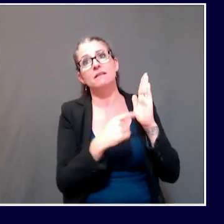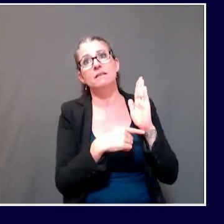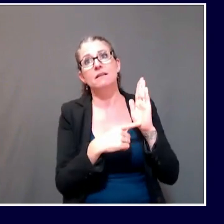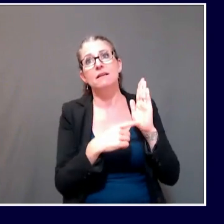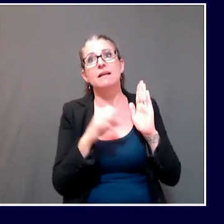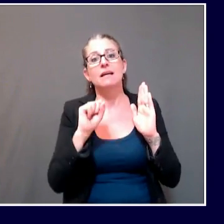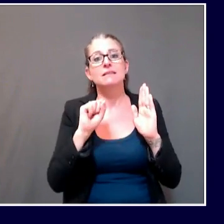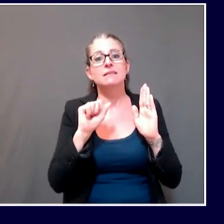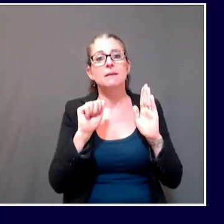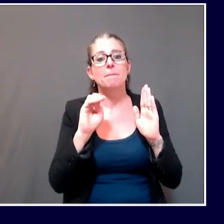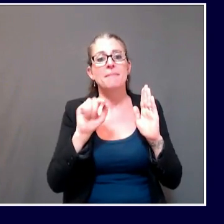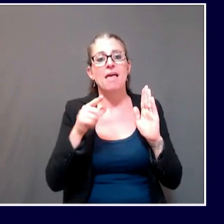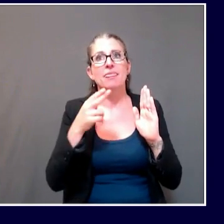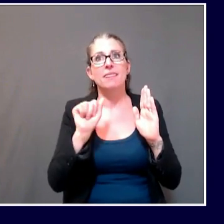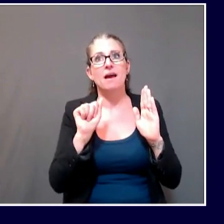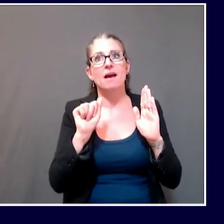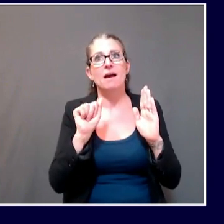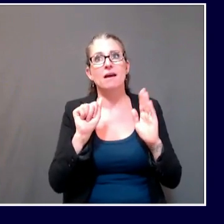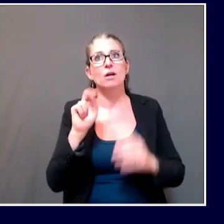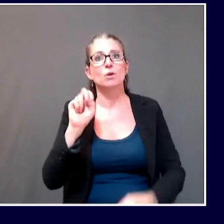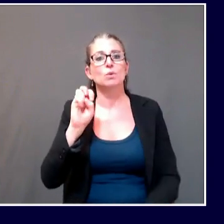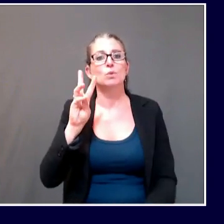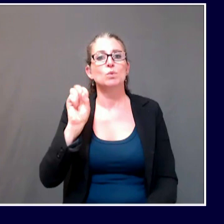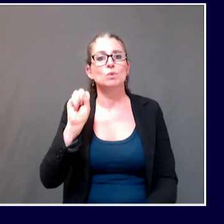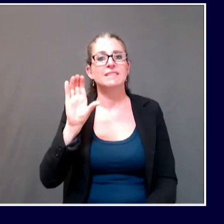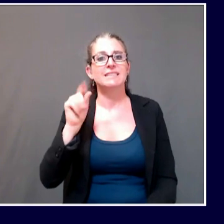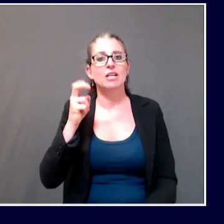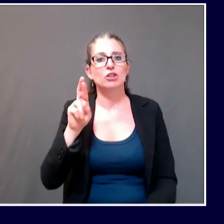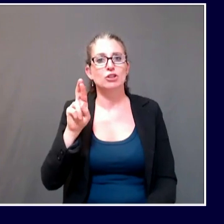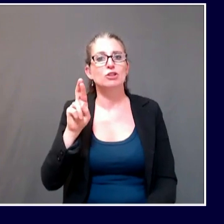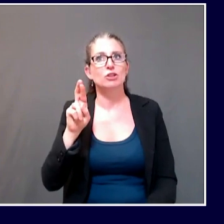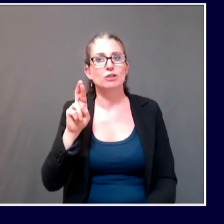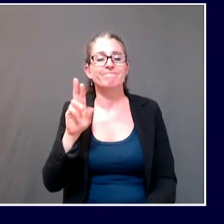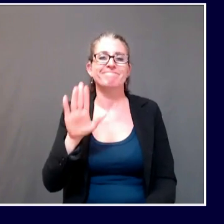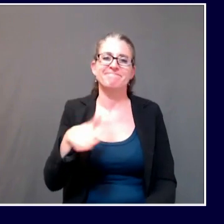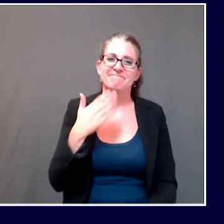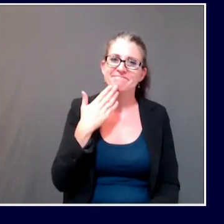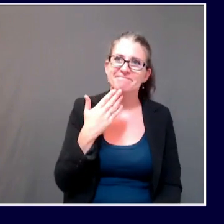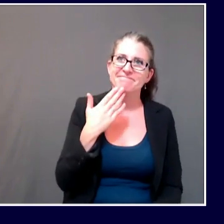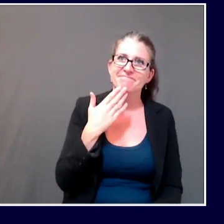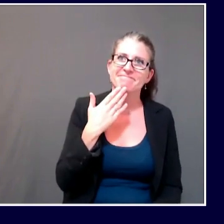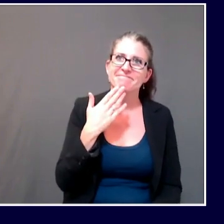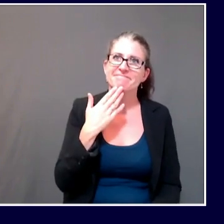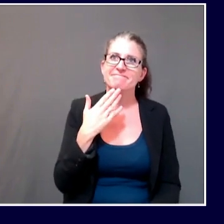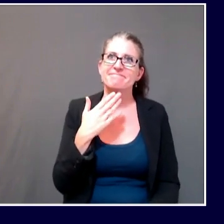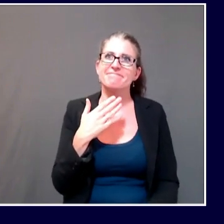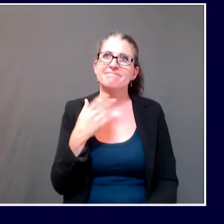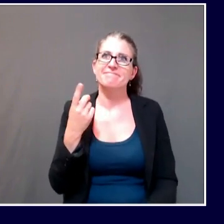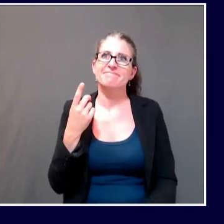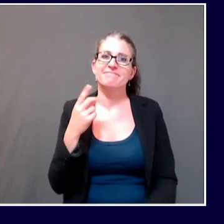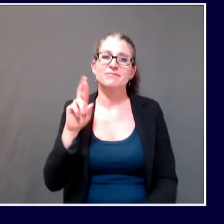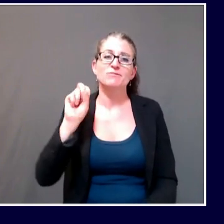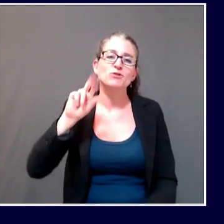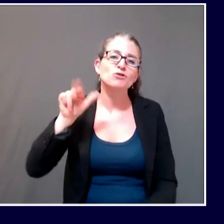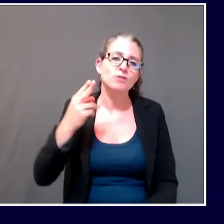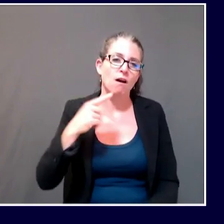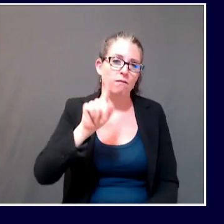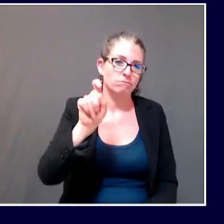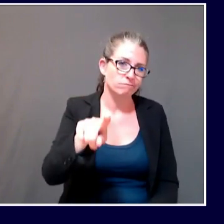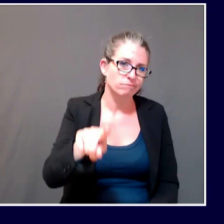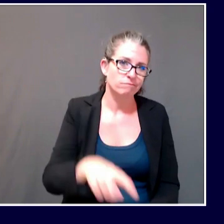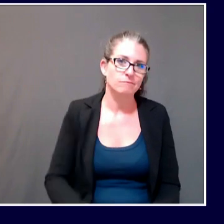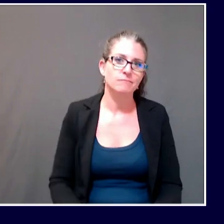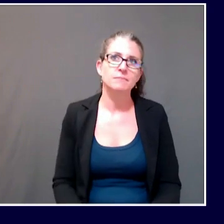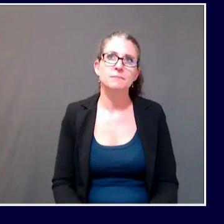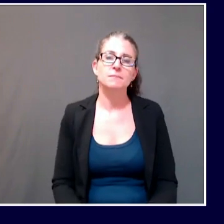Thank you so much. I have a couple questions. First, for Dr. Shah. I'm not sure if you saw that there was a new study